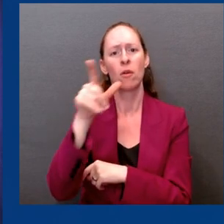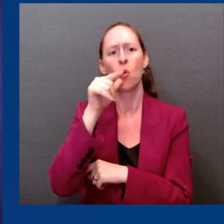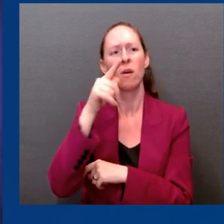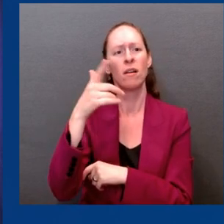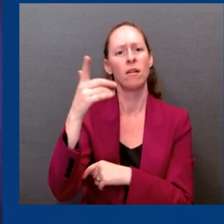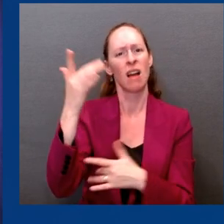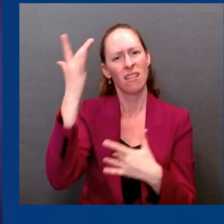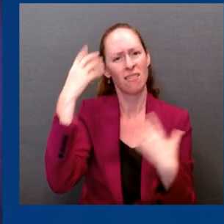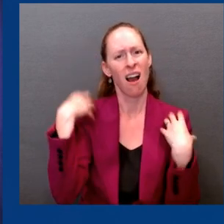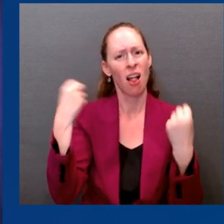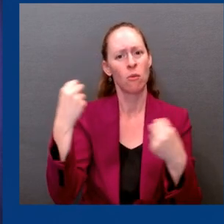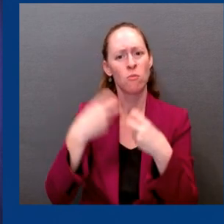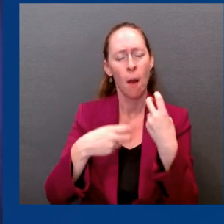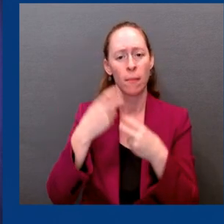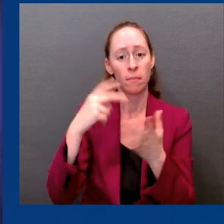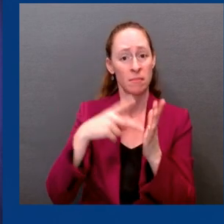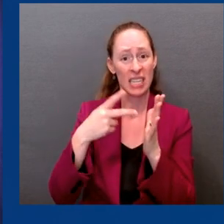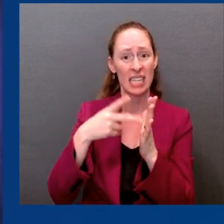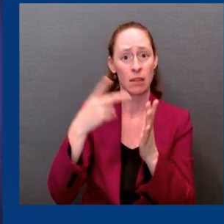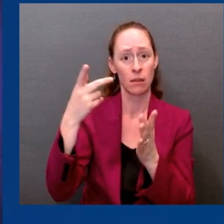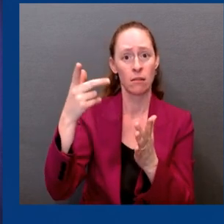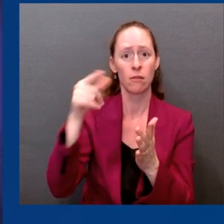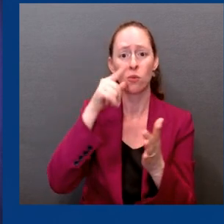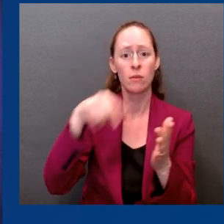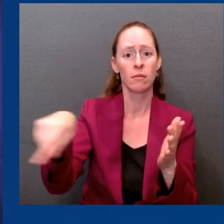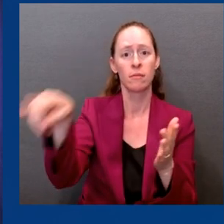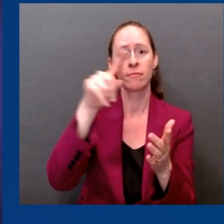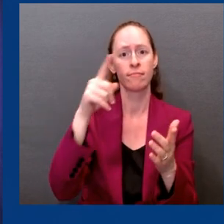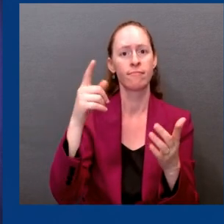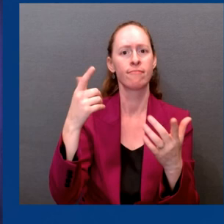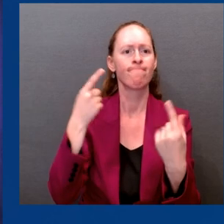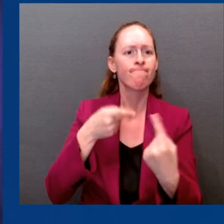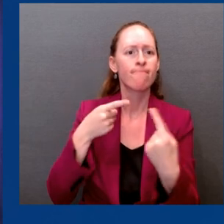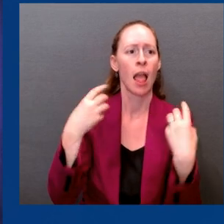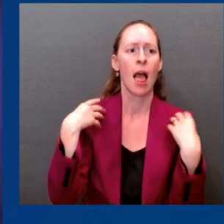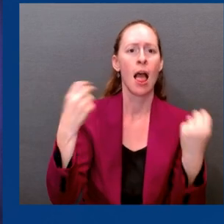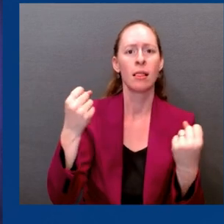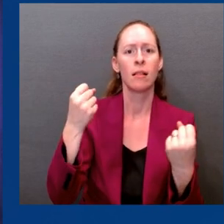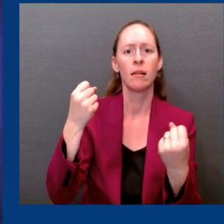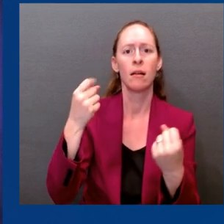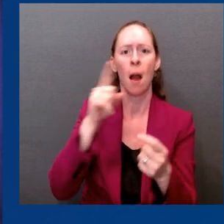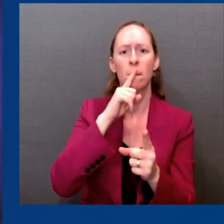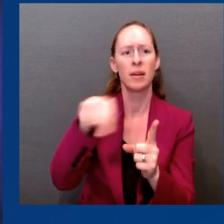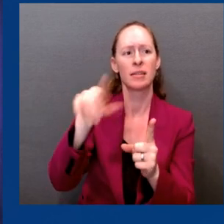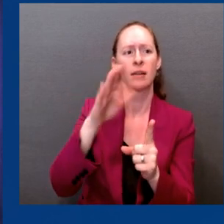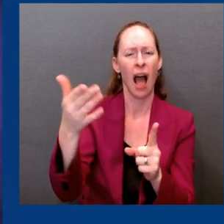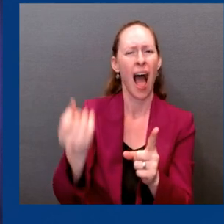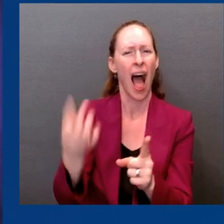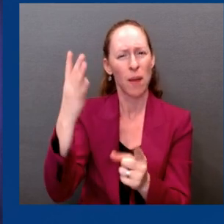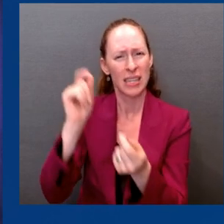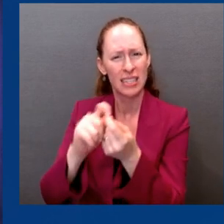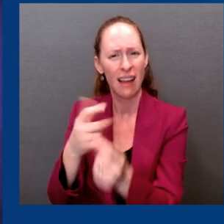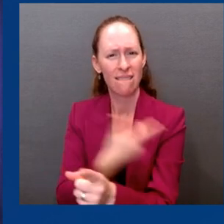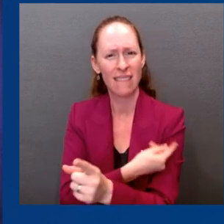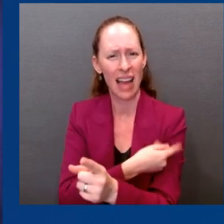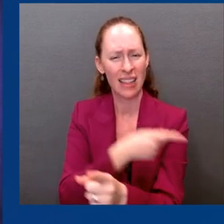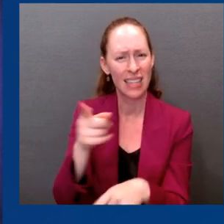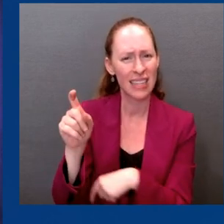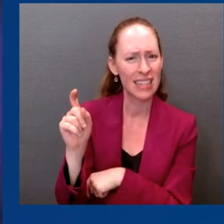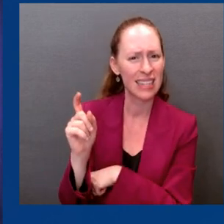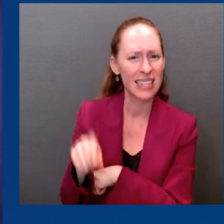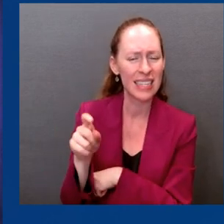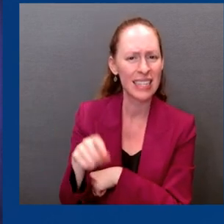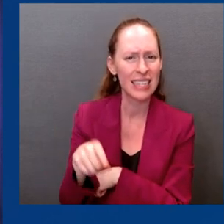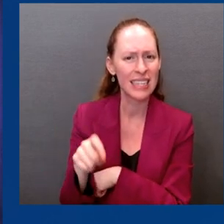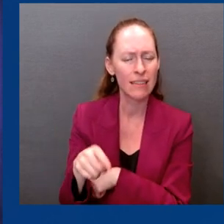now that we have these boosters for the fall? What is the range of disruption, serious illness, and death